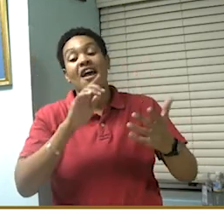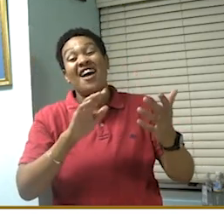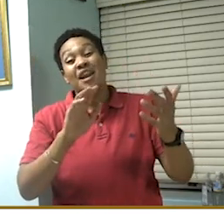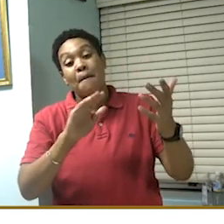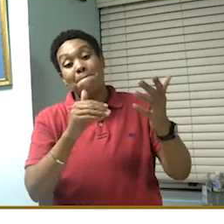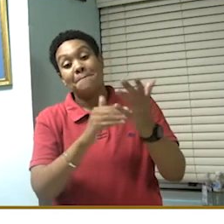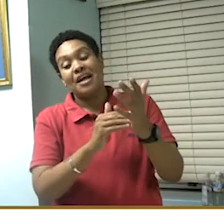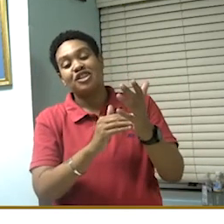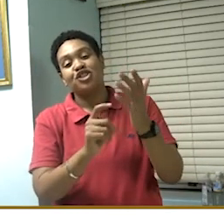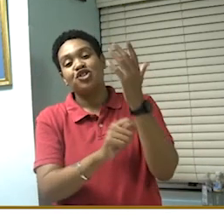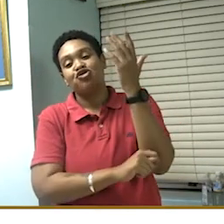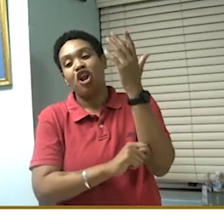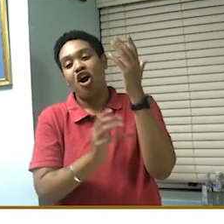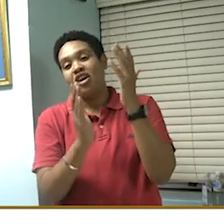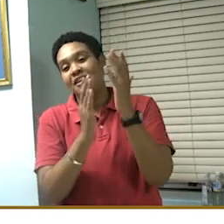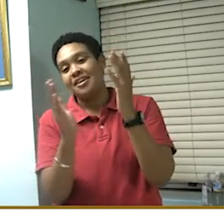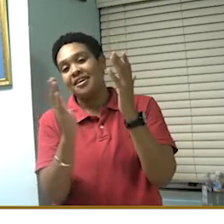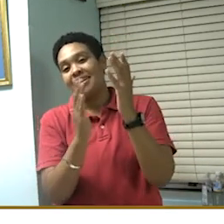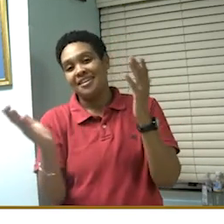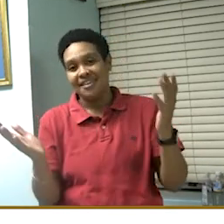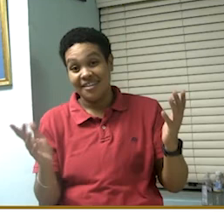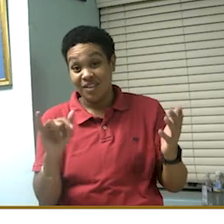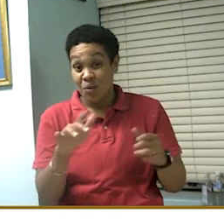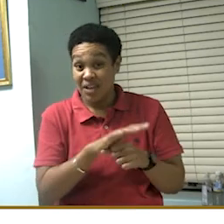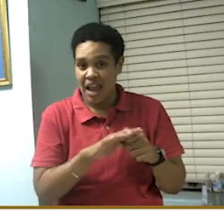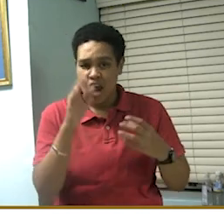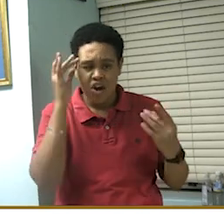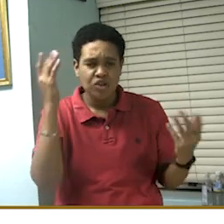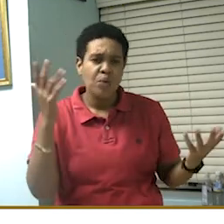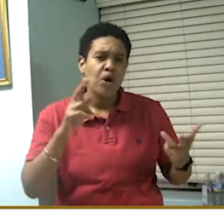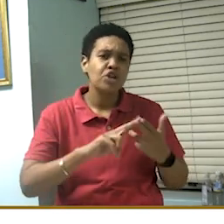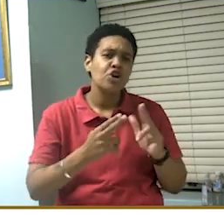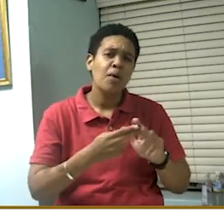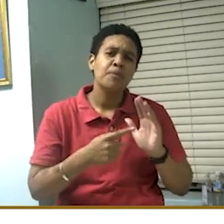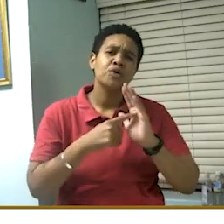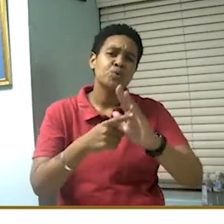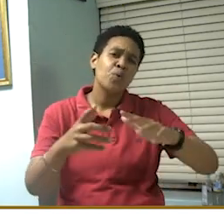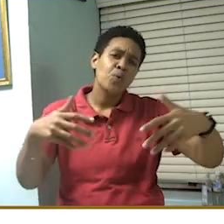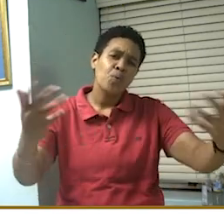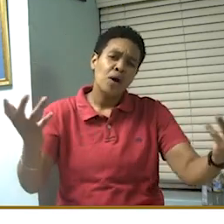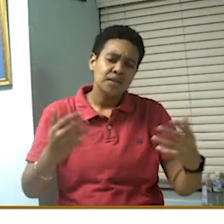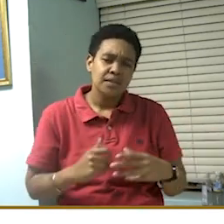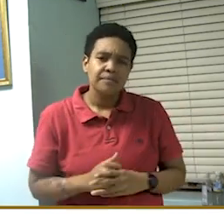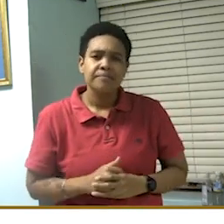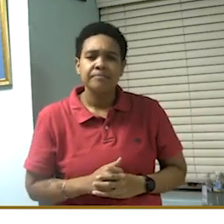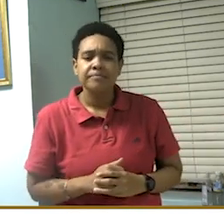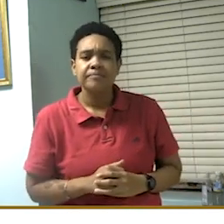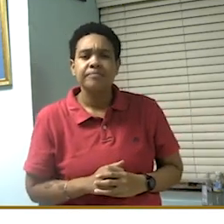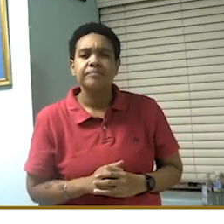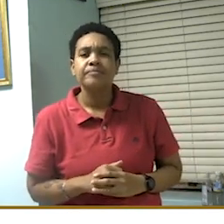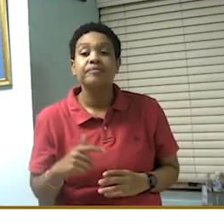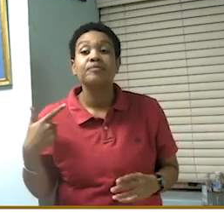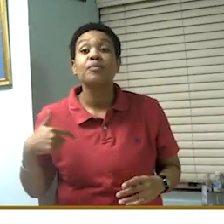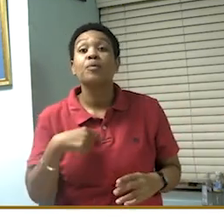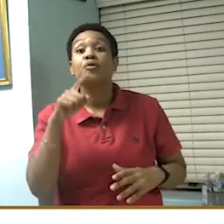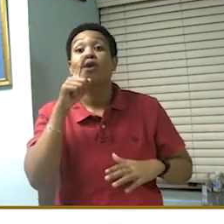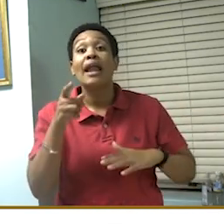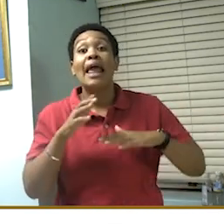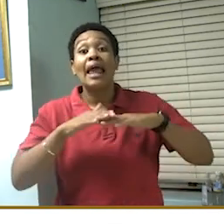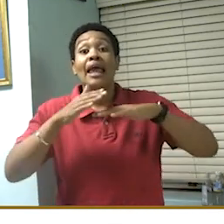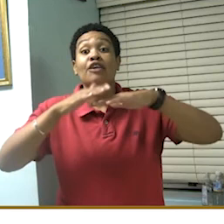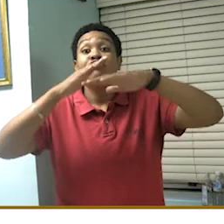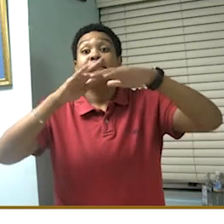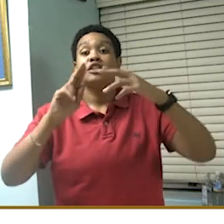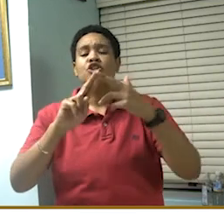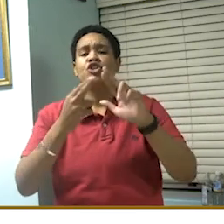to Trelawney. Those are the areas of concern. So, what are these numbers showing? That we are